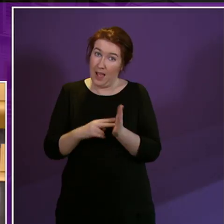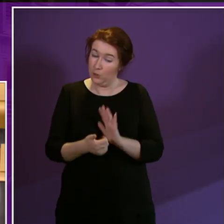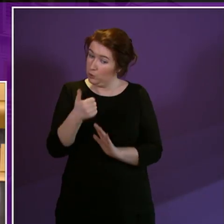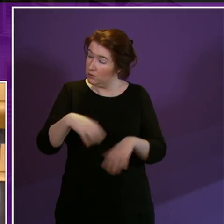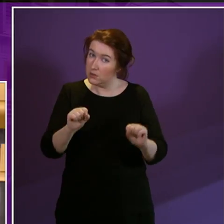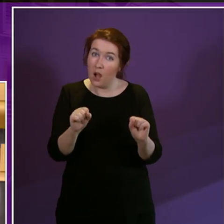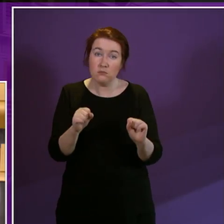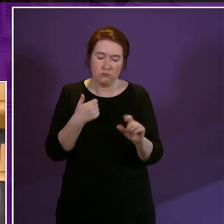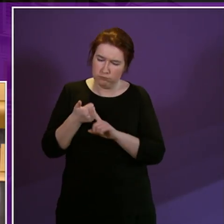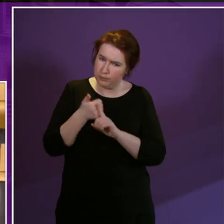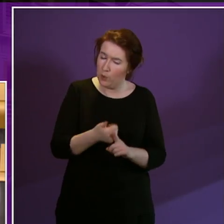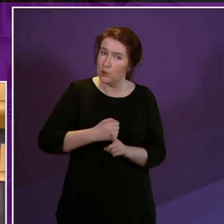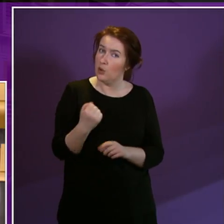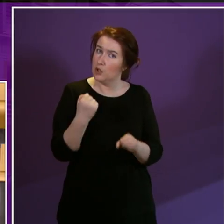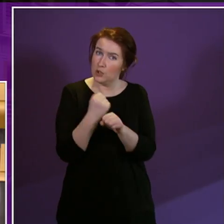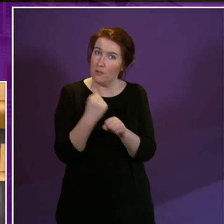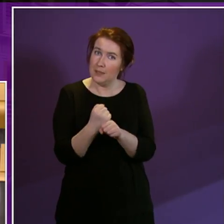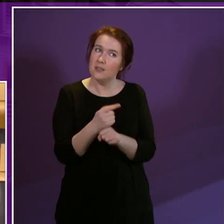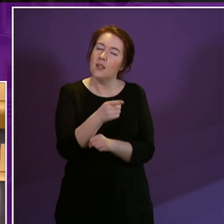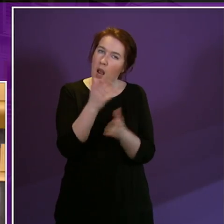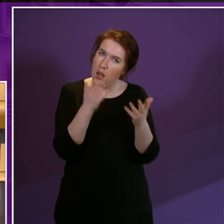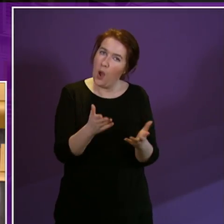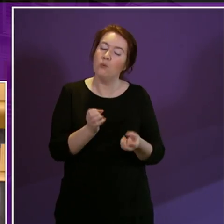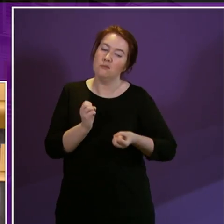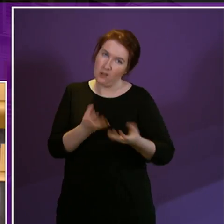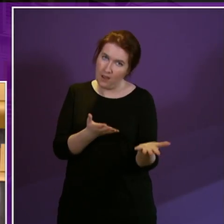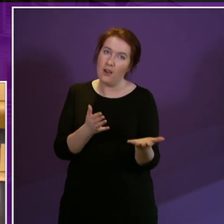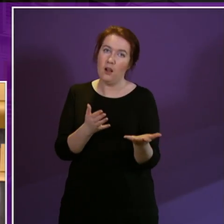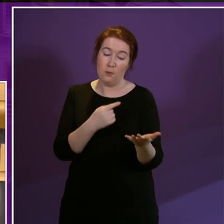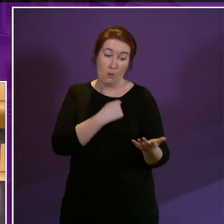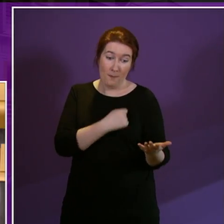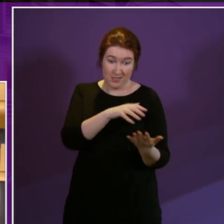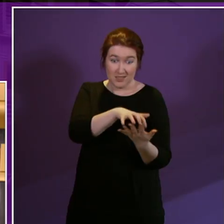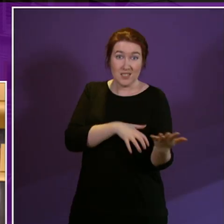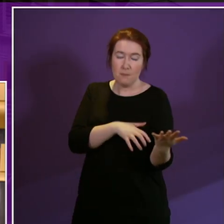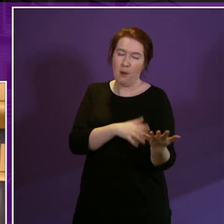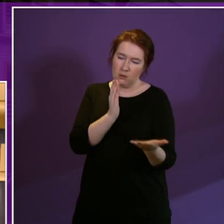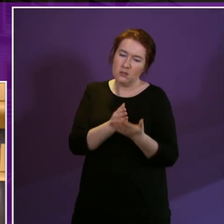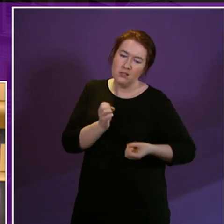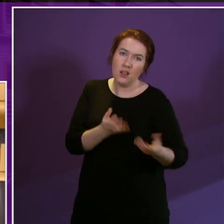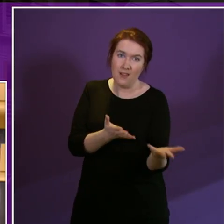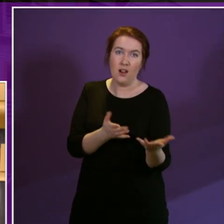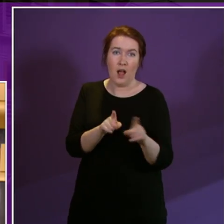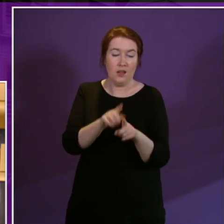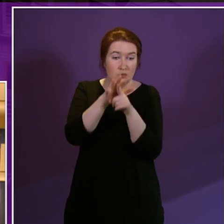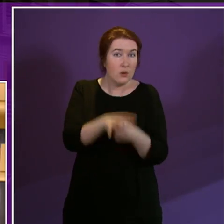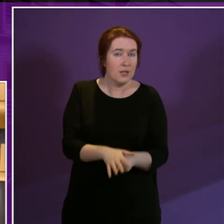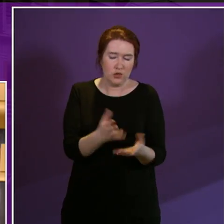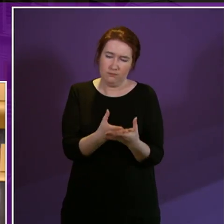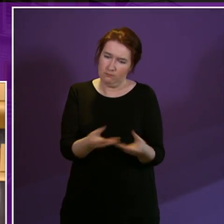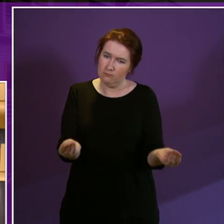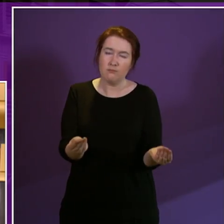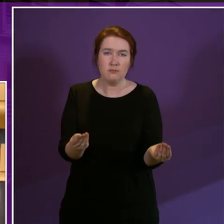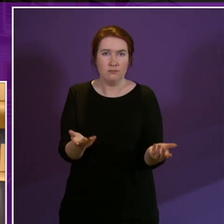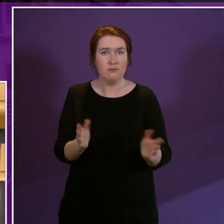we support, and the Scottish Government must now deliver its promises, build on them, and cut through the discrimination that people